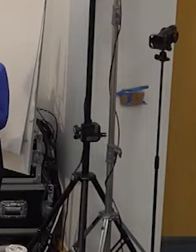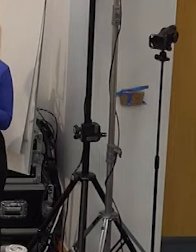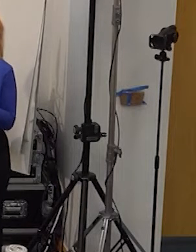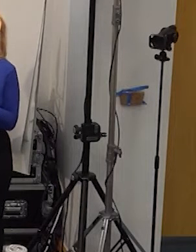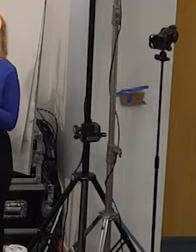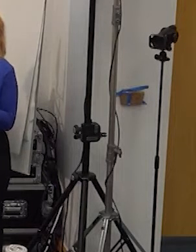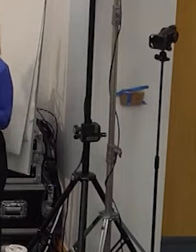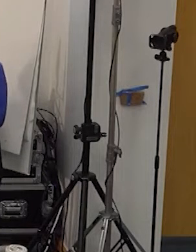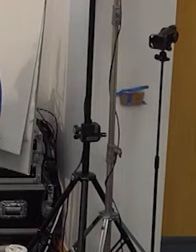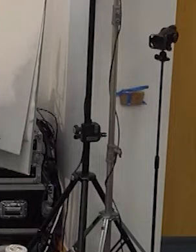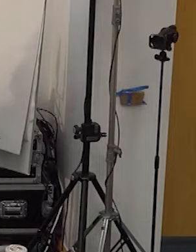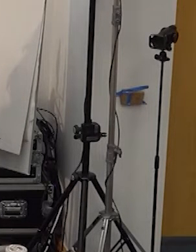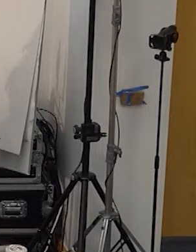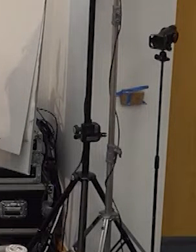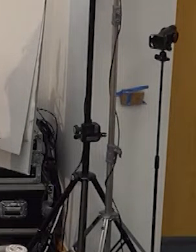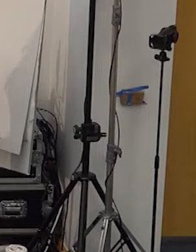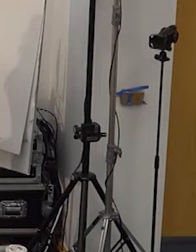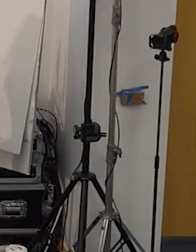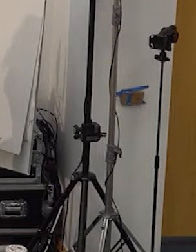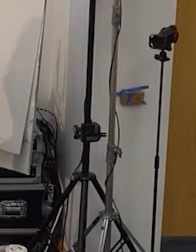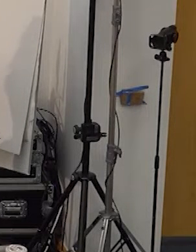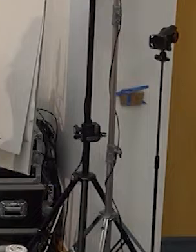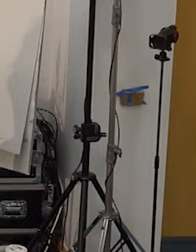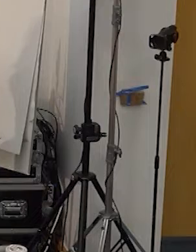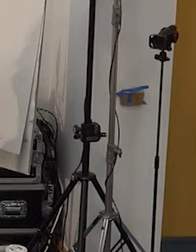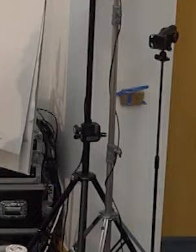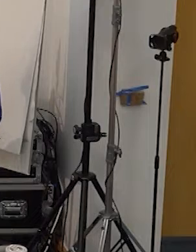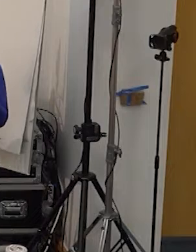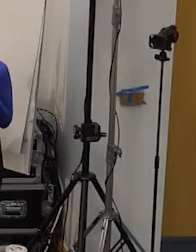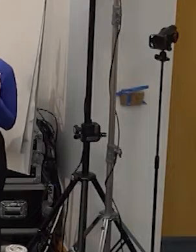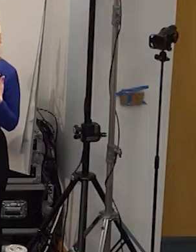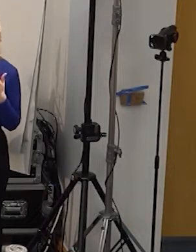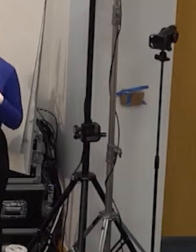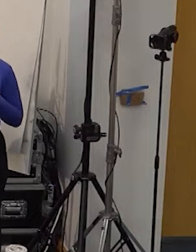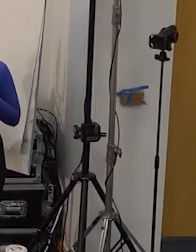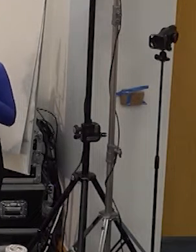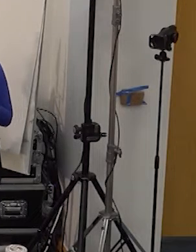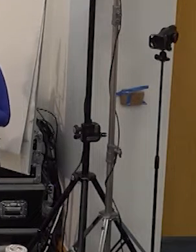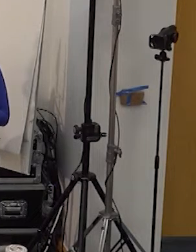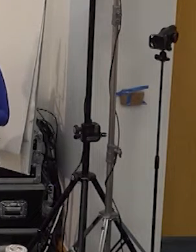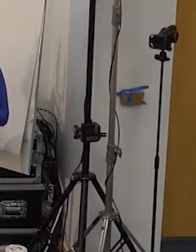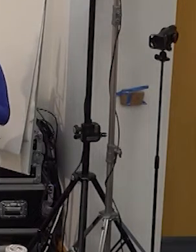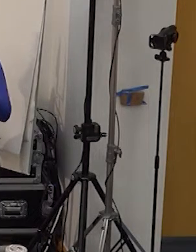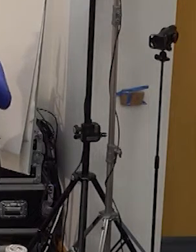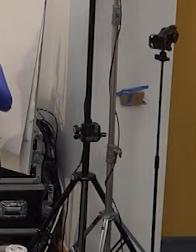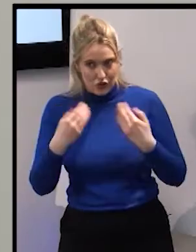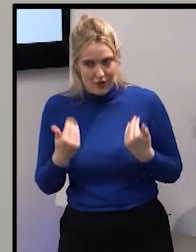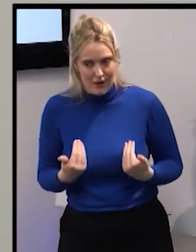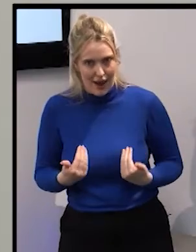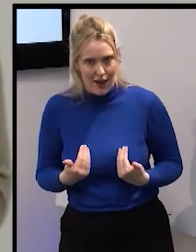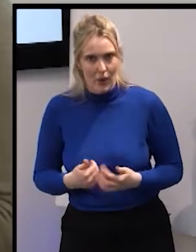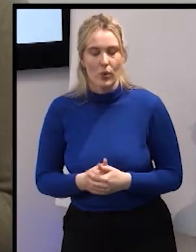safe for consumption this is something that we are learning and studying at the moment so